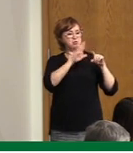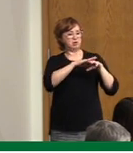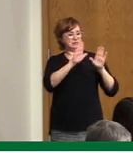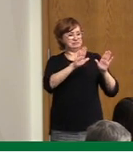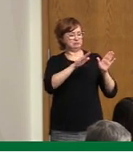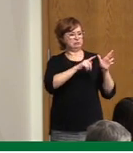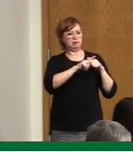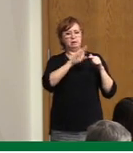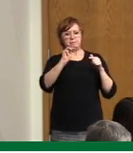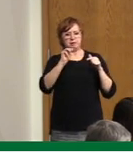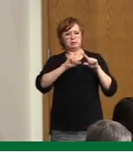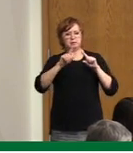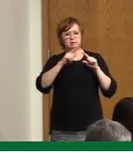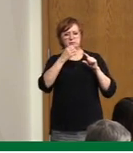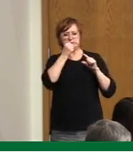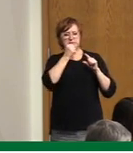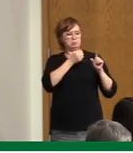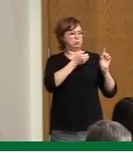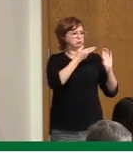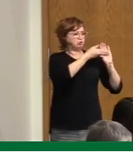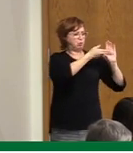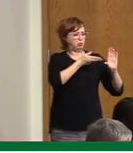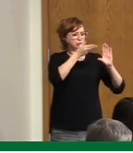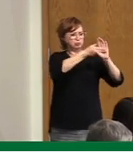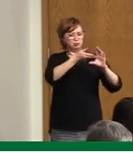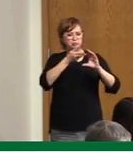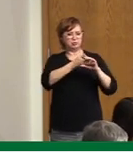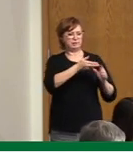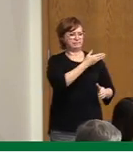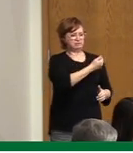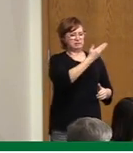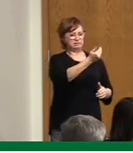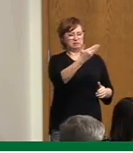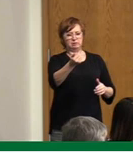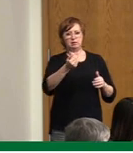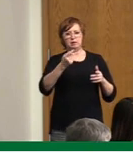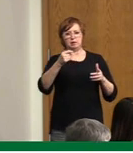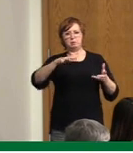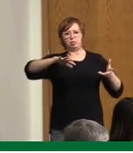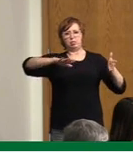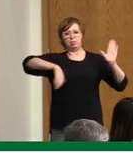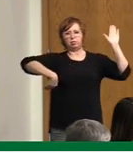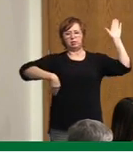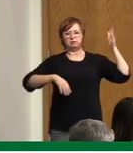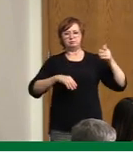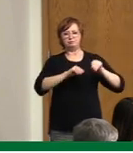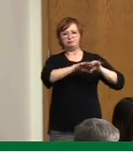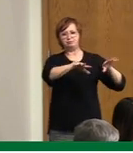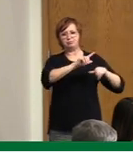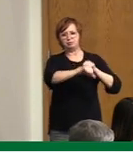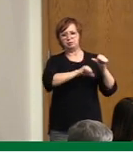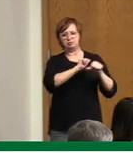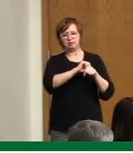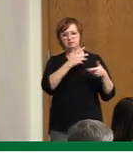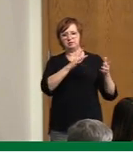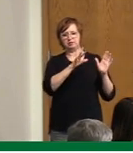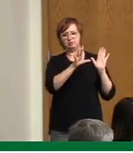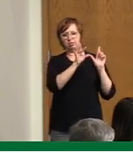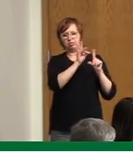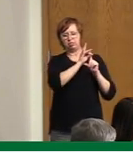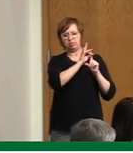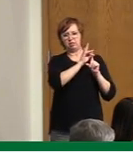this point most people should and are making plans of not visiting within other provinces and